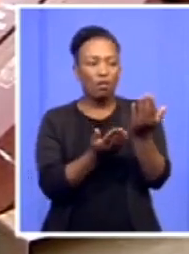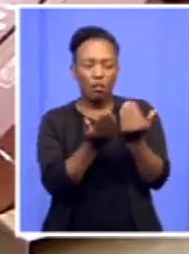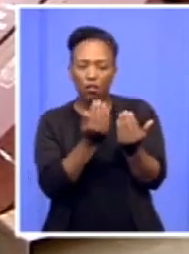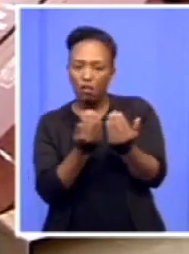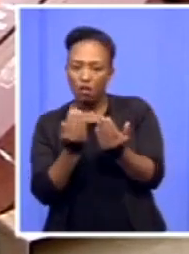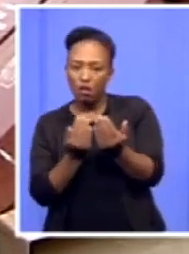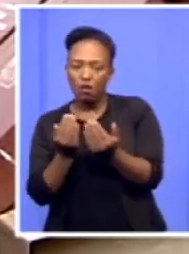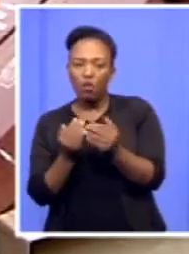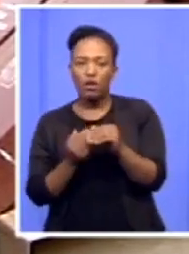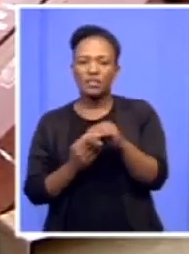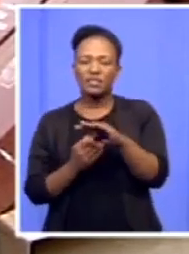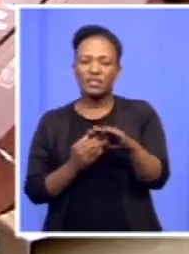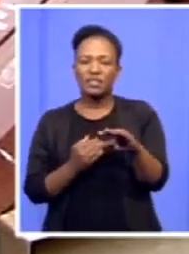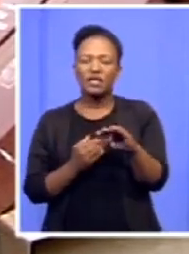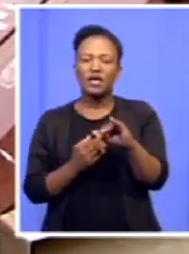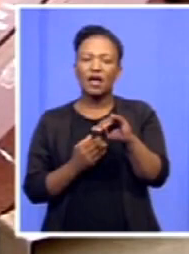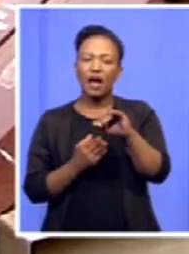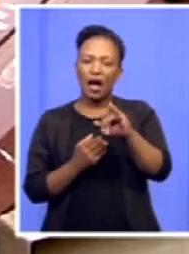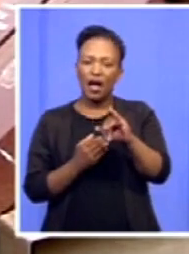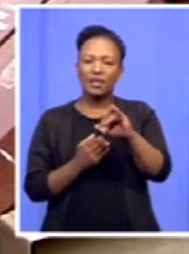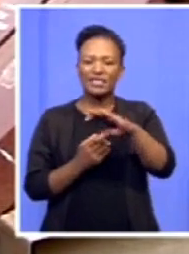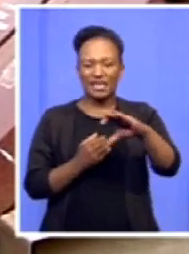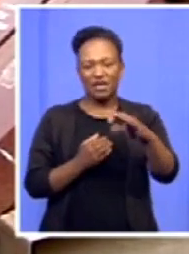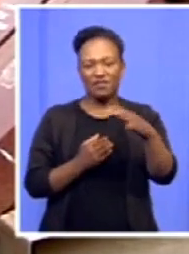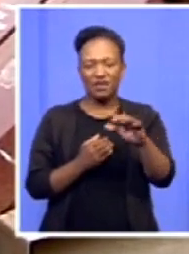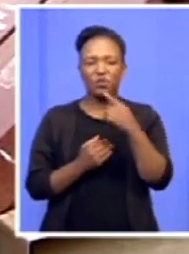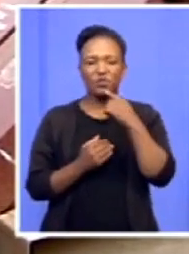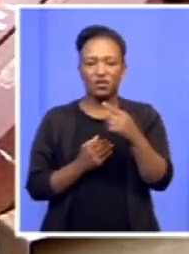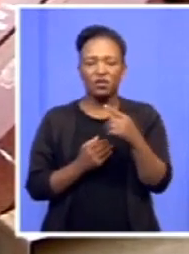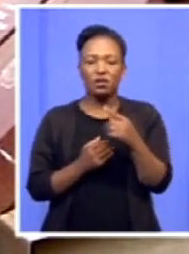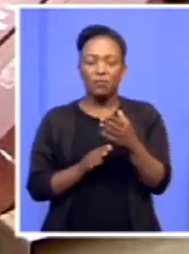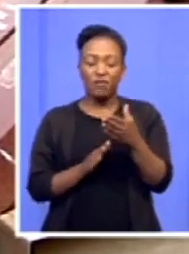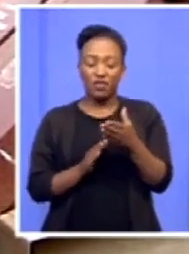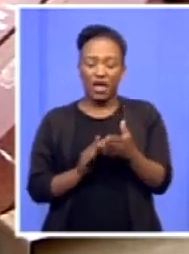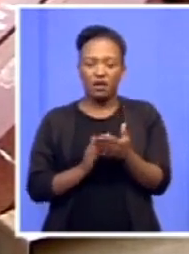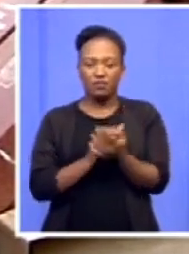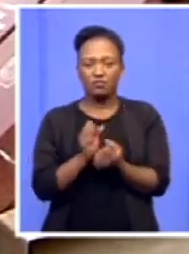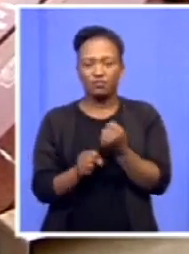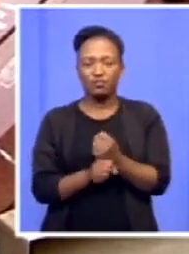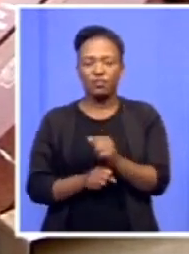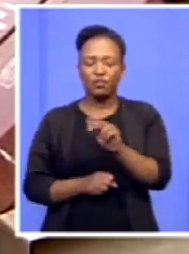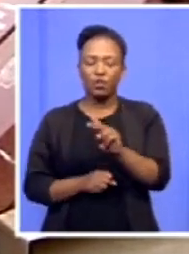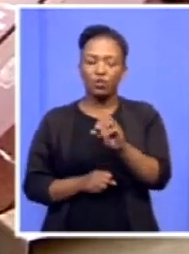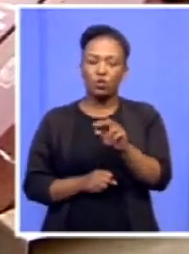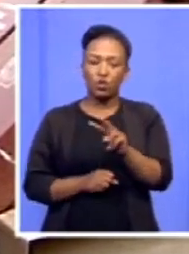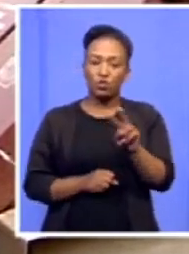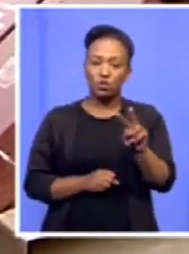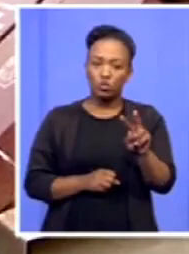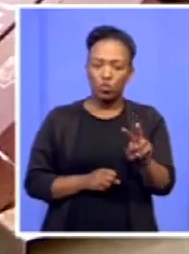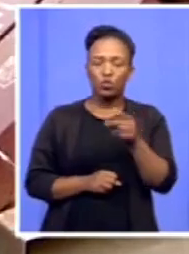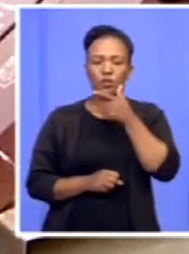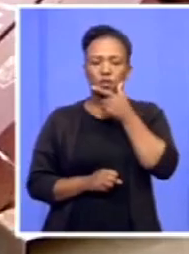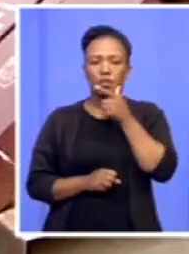that by the end of the year, December 2022, the party should have about a million